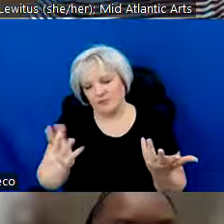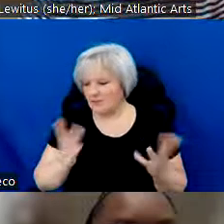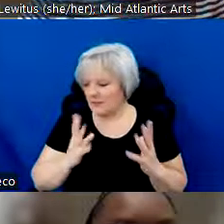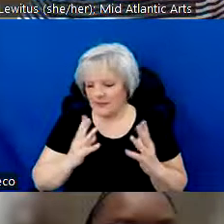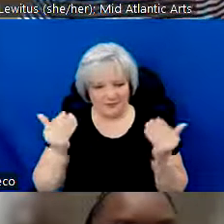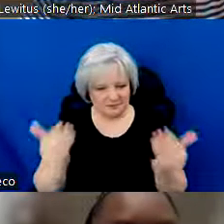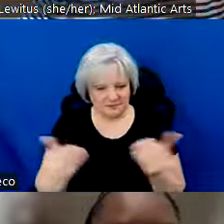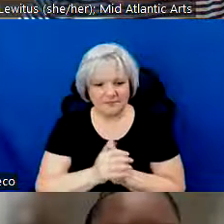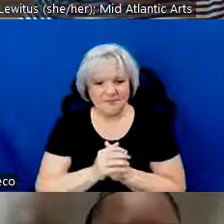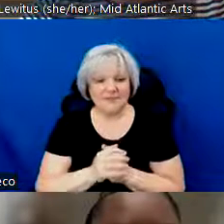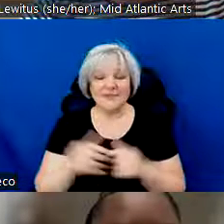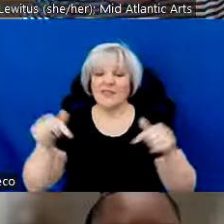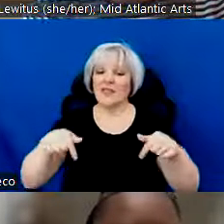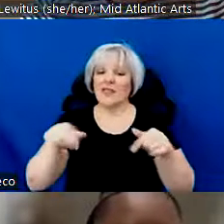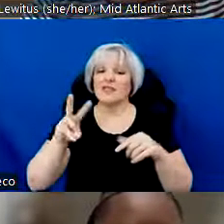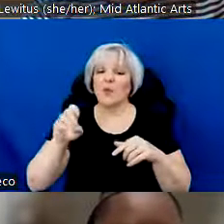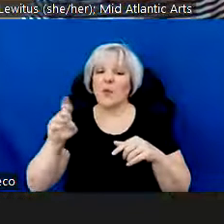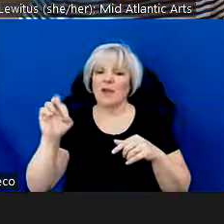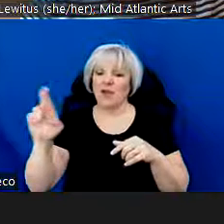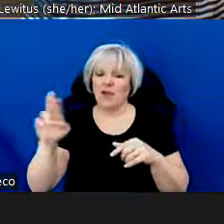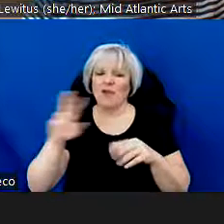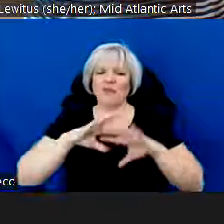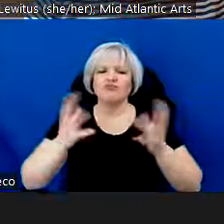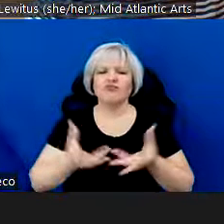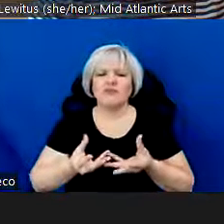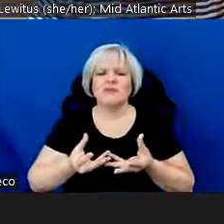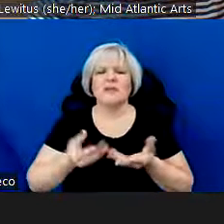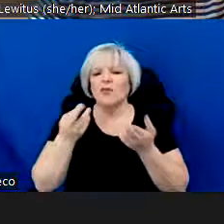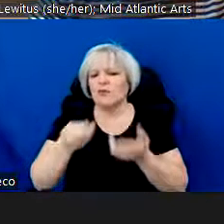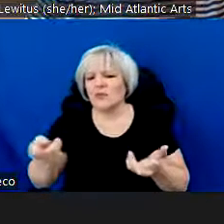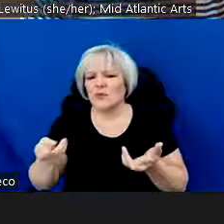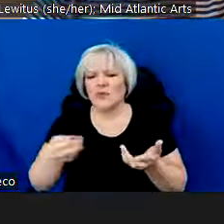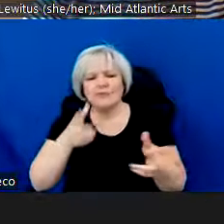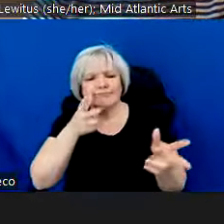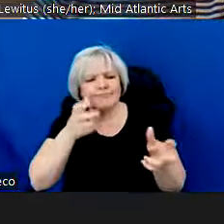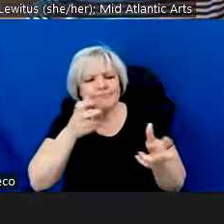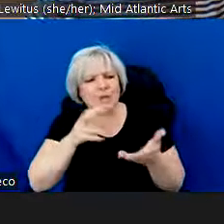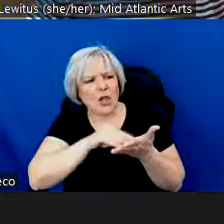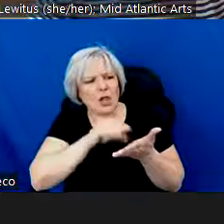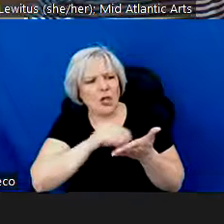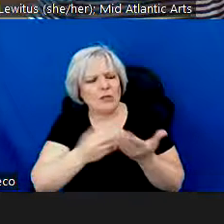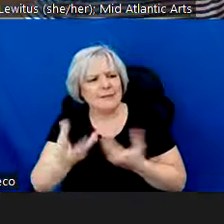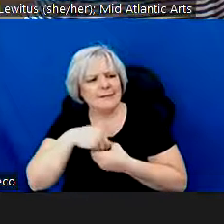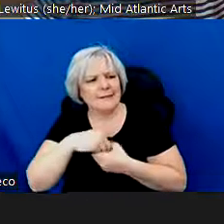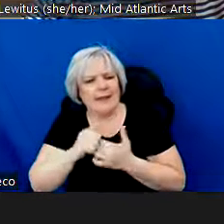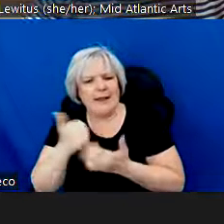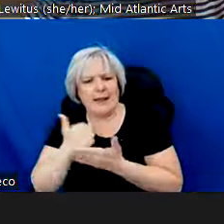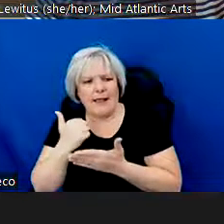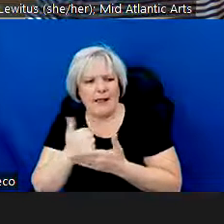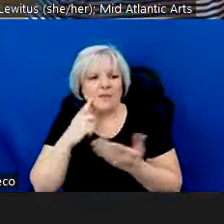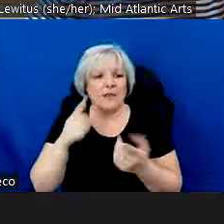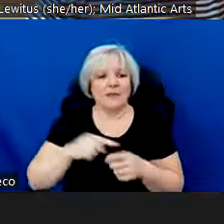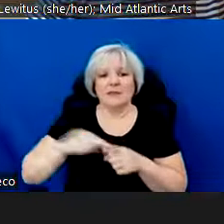So this webinar is meant to serve as an overview and a resource. Before applying, make sure to review the Special Presenter